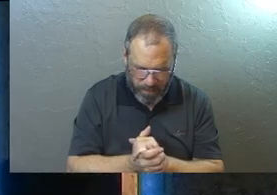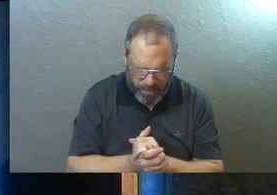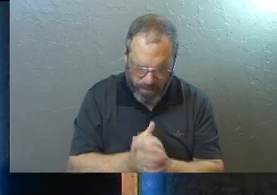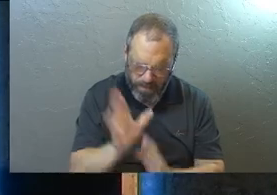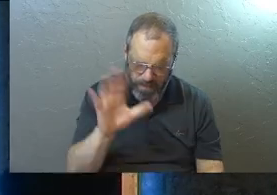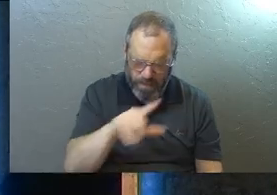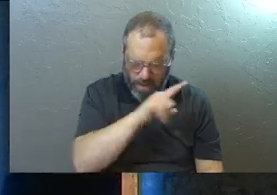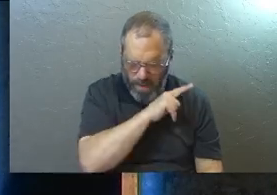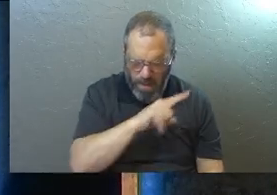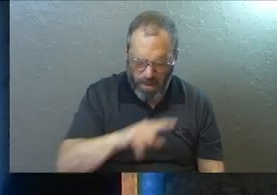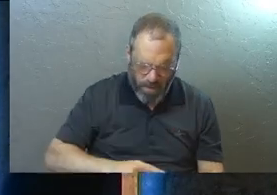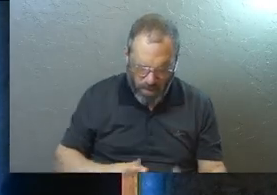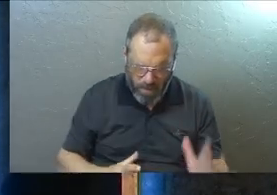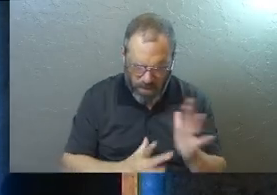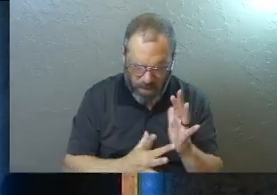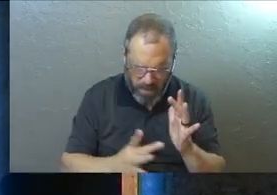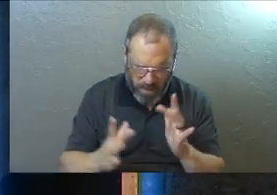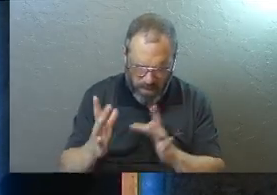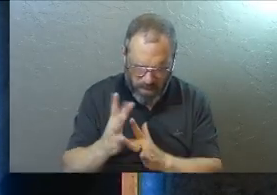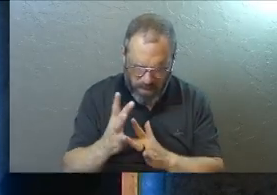Lord Jesus, we adore you.